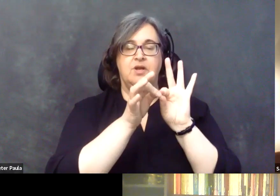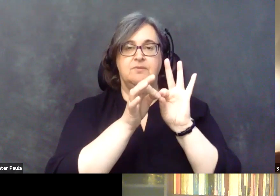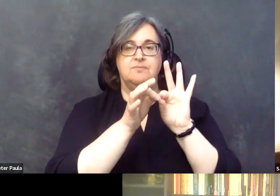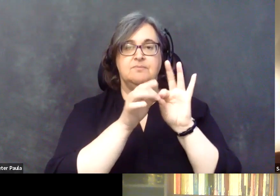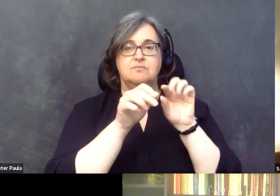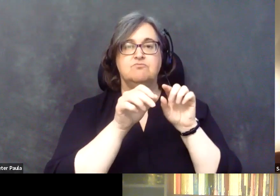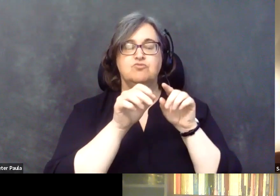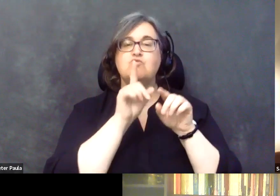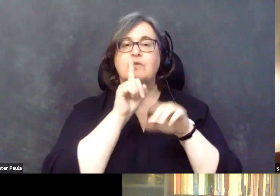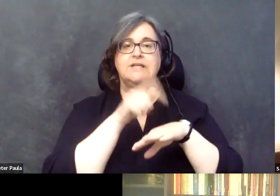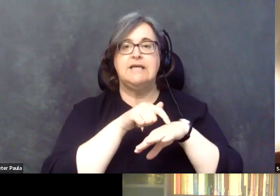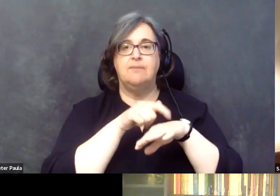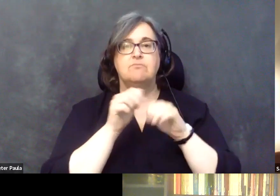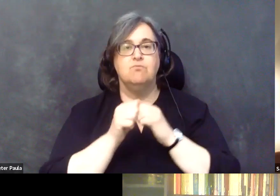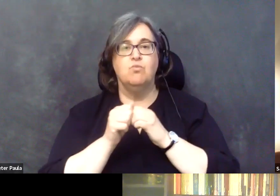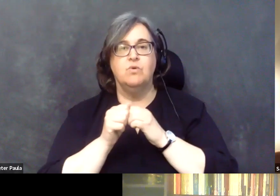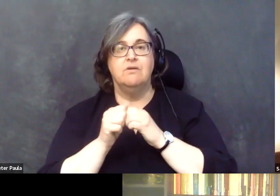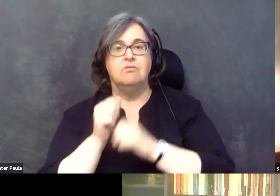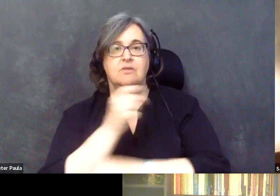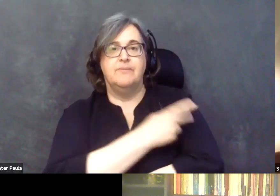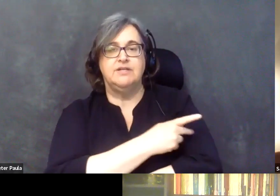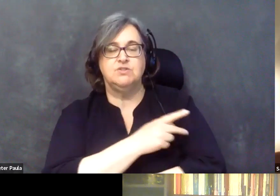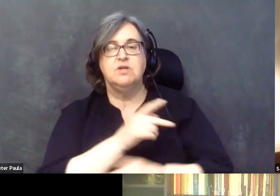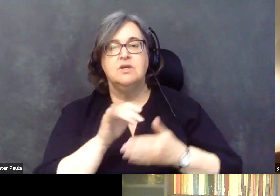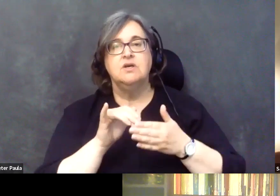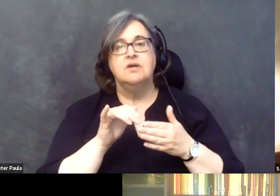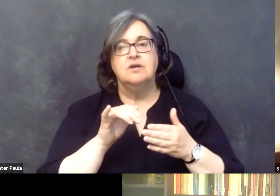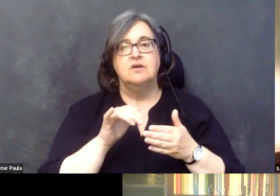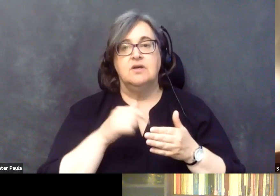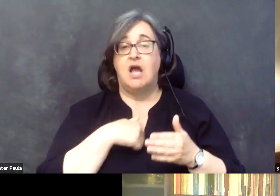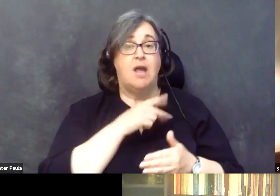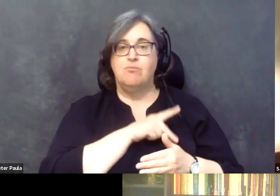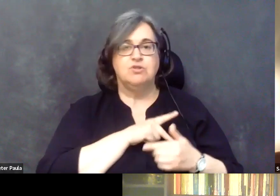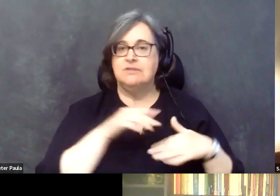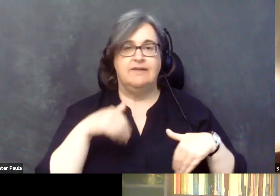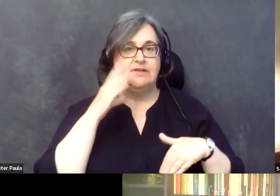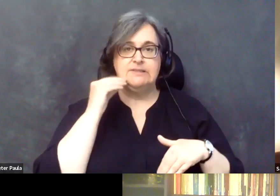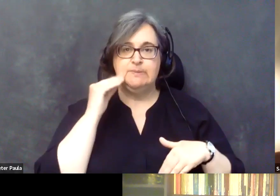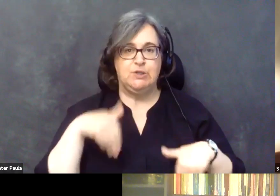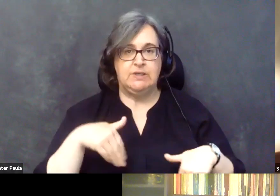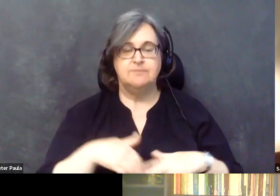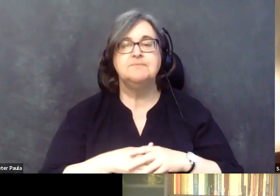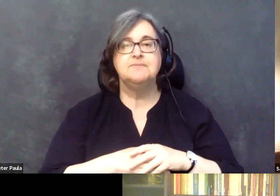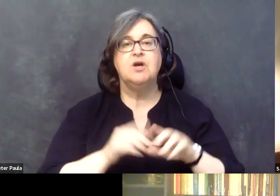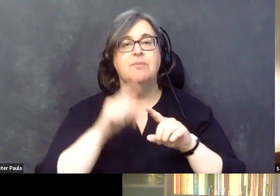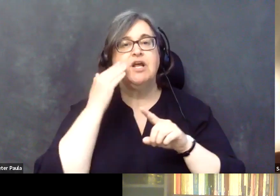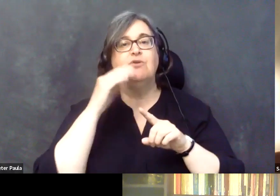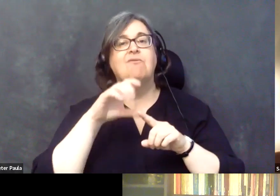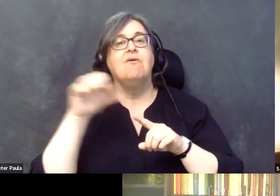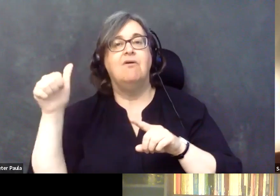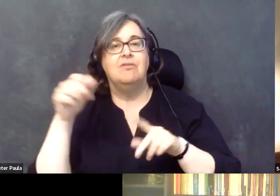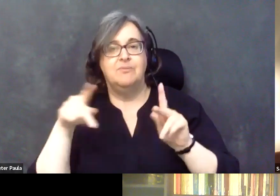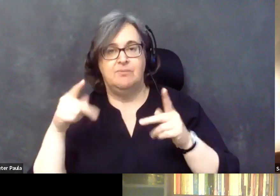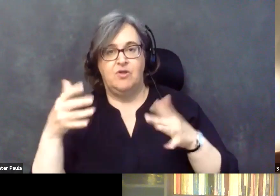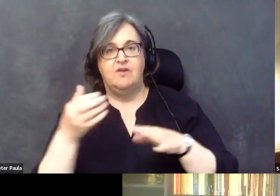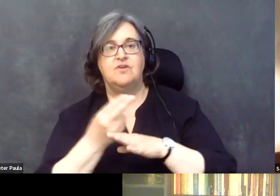time with you, you know, so that's been done too. I personally haven't done that yet, but I know of people who have used that,